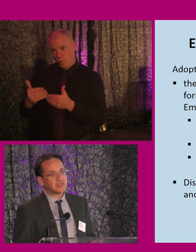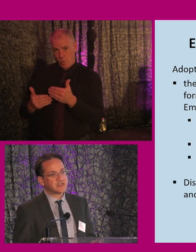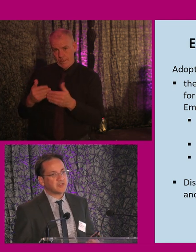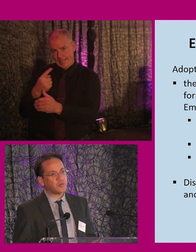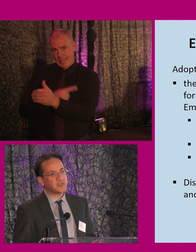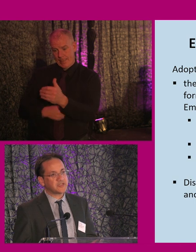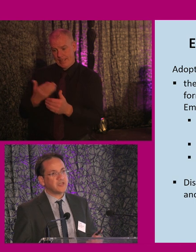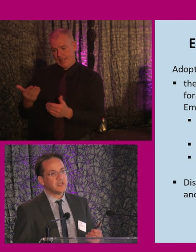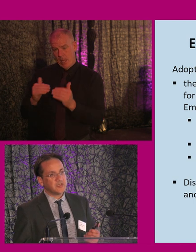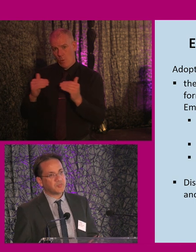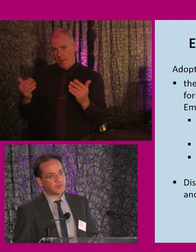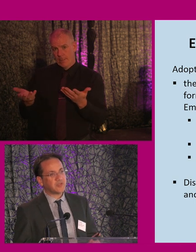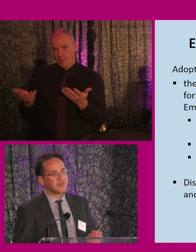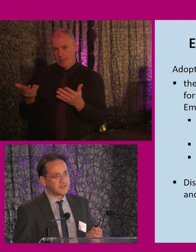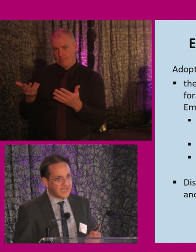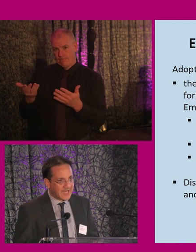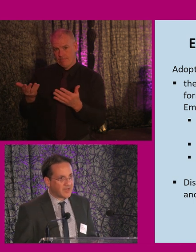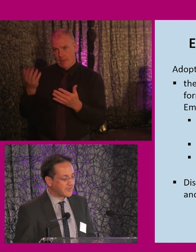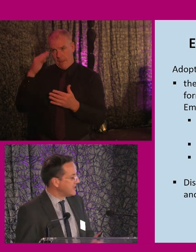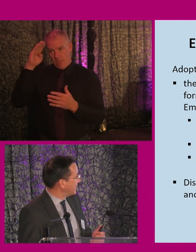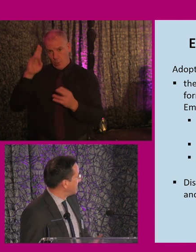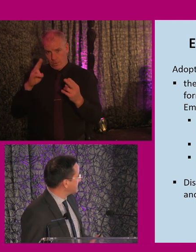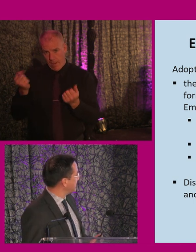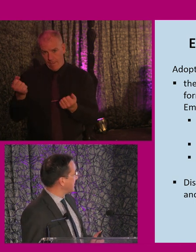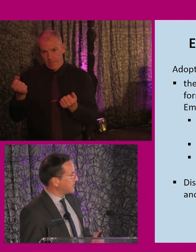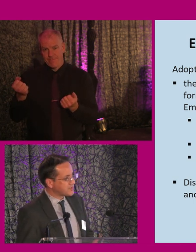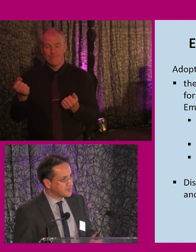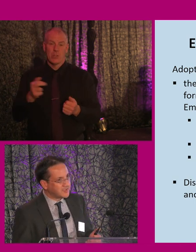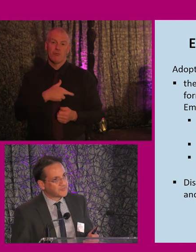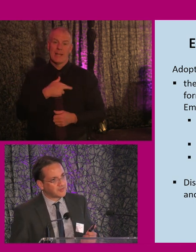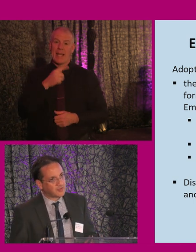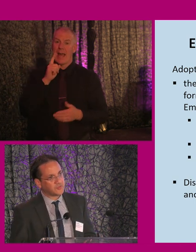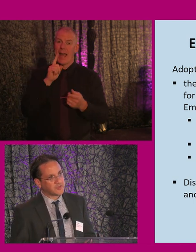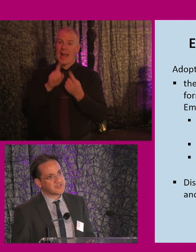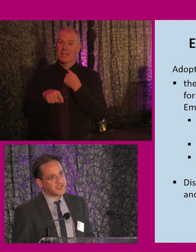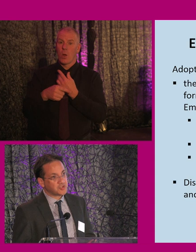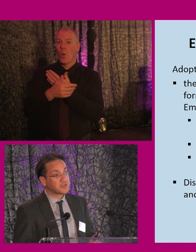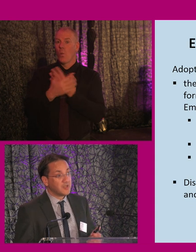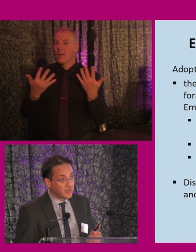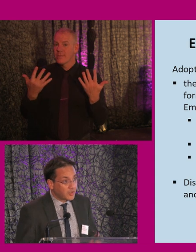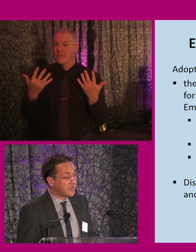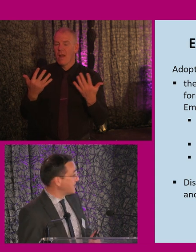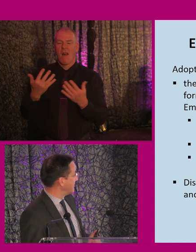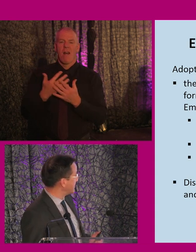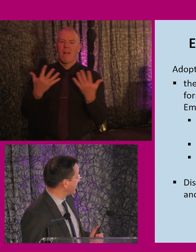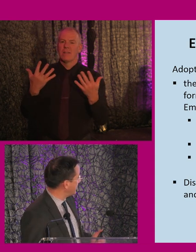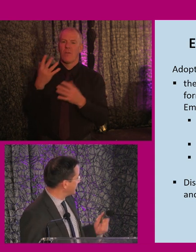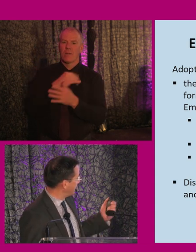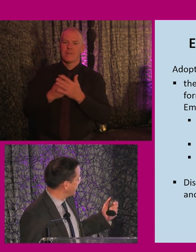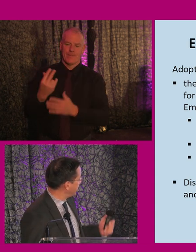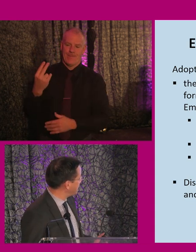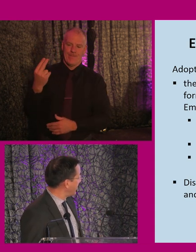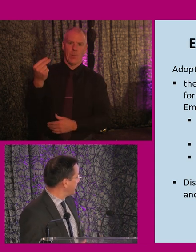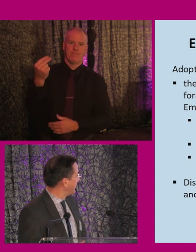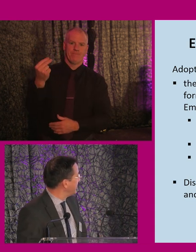disability equality employer to have? And the answer to that question is for a lot of organisations, no, they don't. Okay, and as